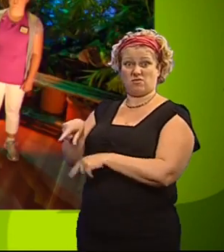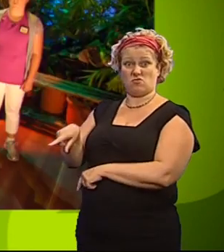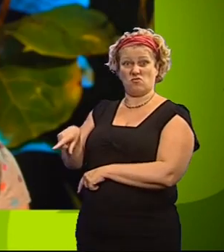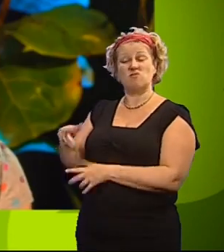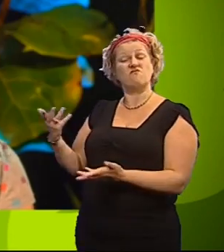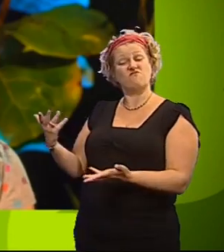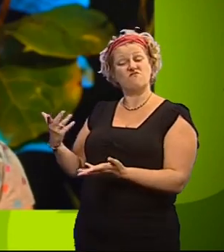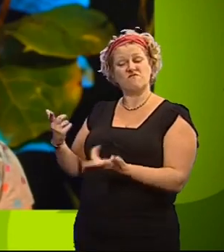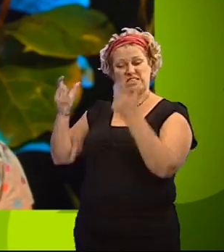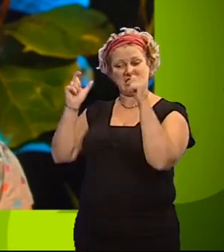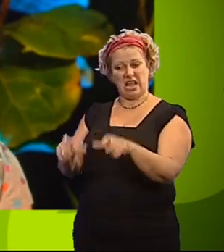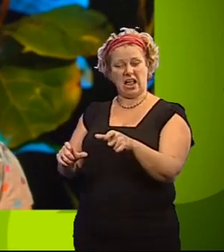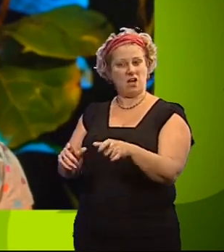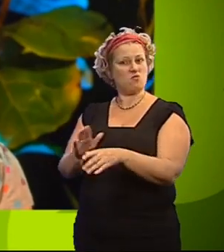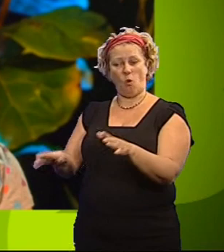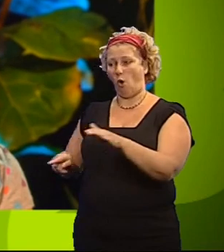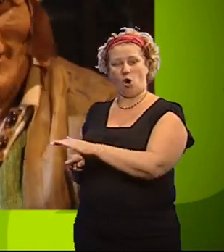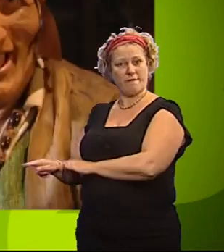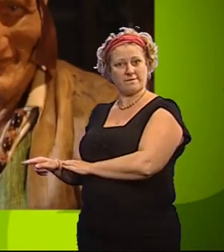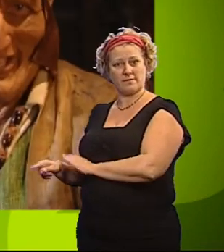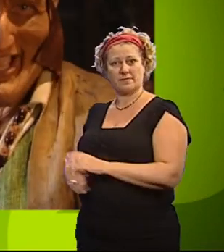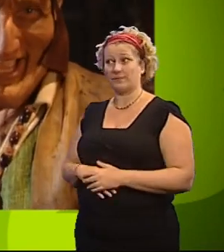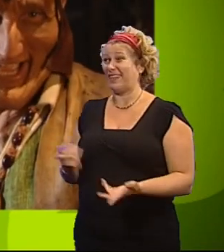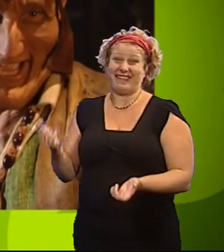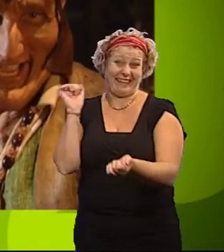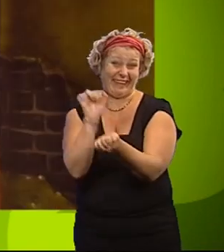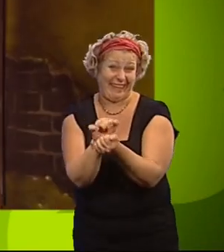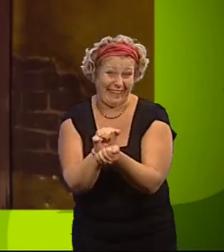Therefore, you will not be leaving this room. Trapped!